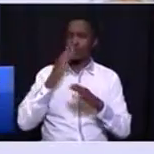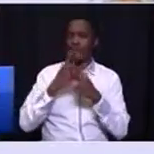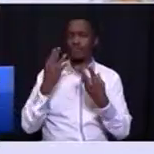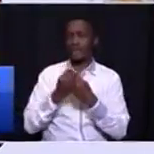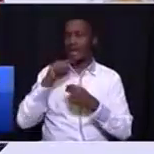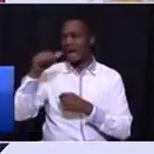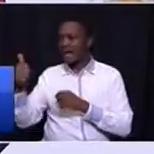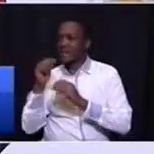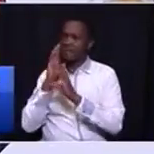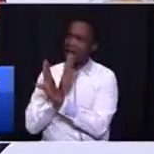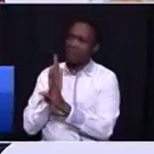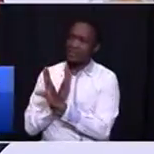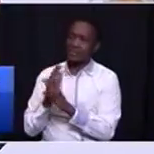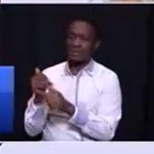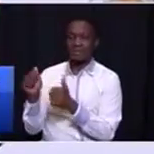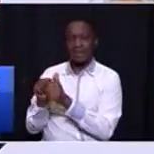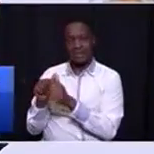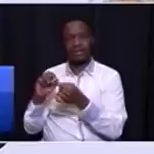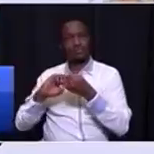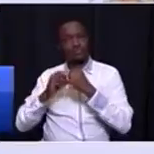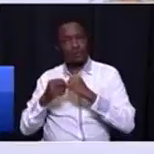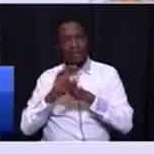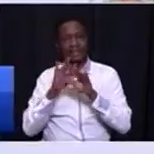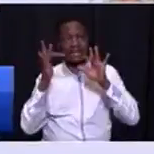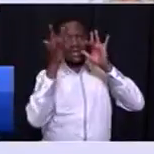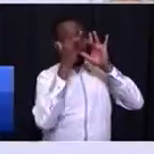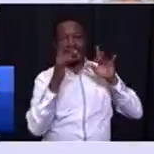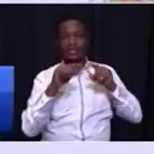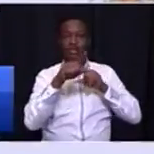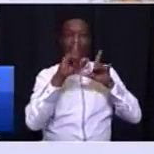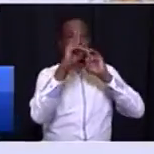sector partners to take broadband to the townships in particular.